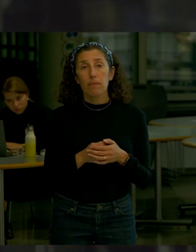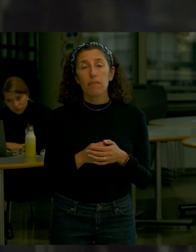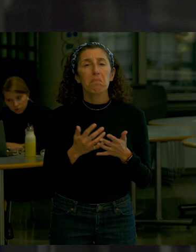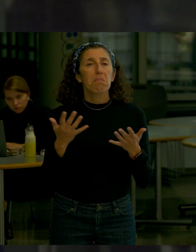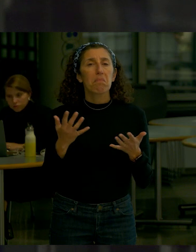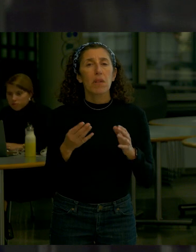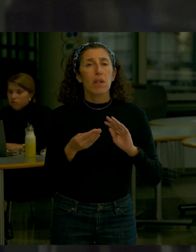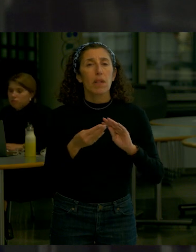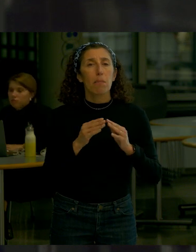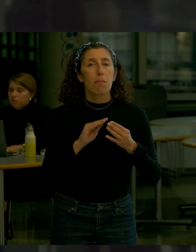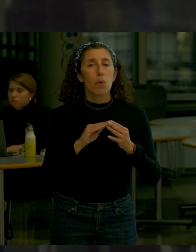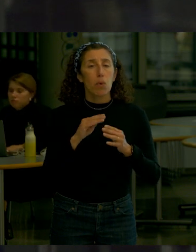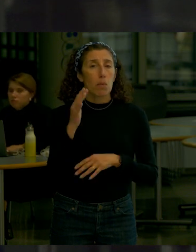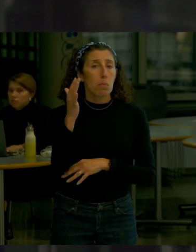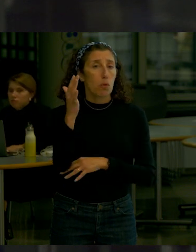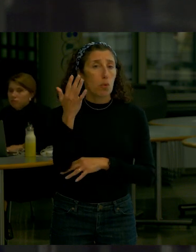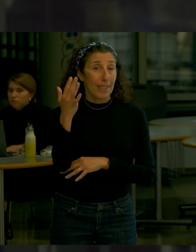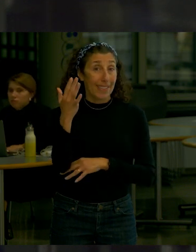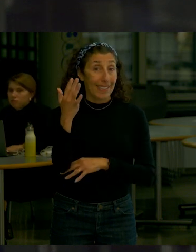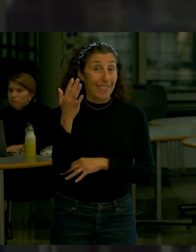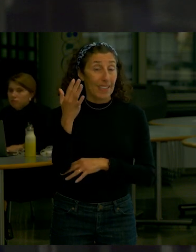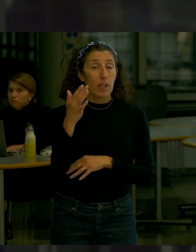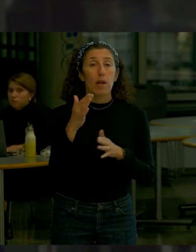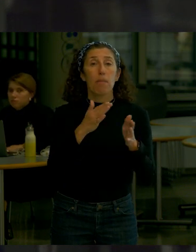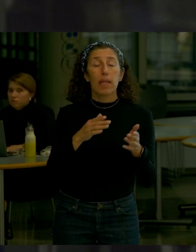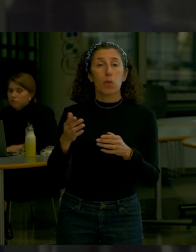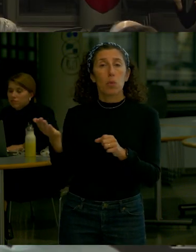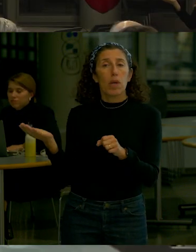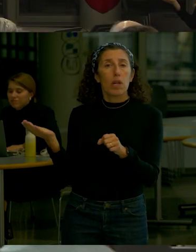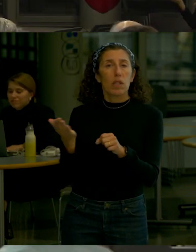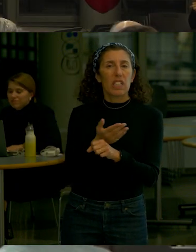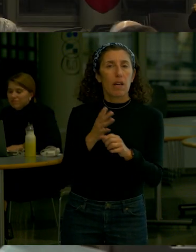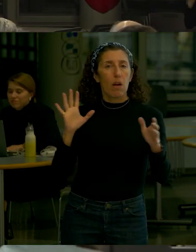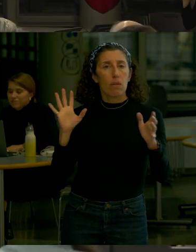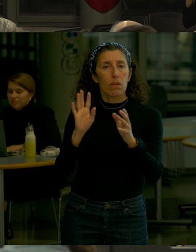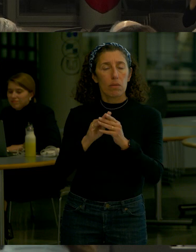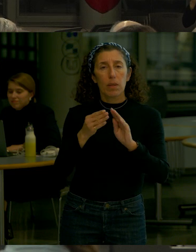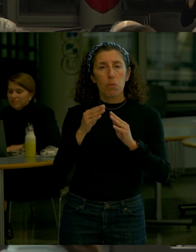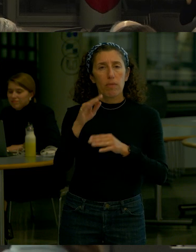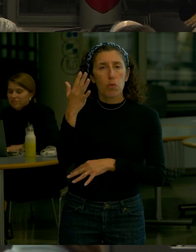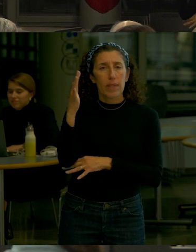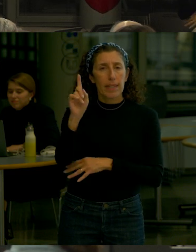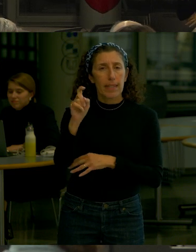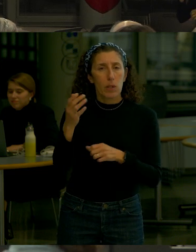per reach that you are planning to cut down in the current design? that's a great question